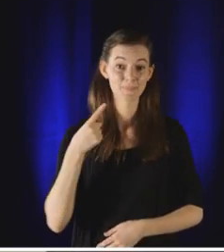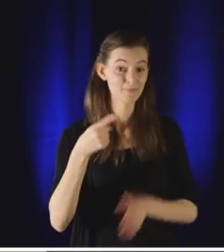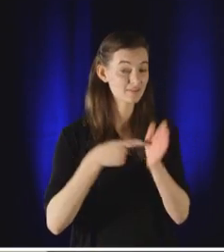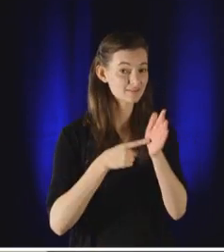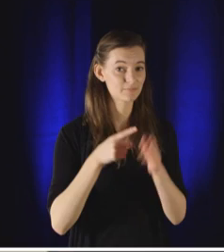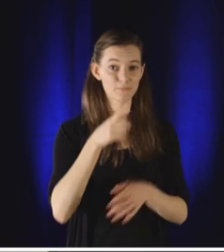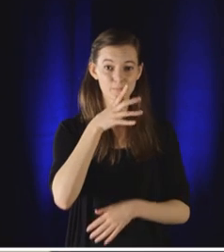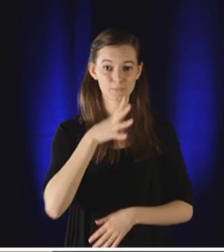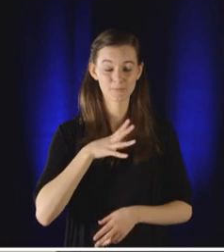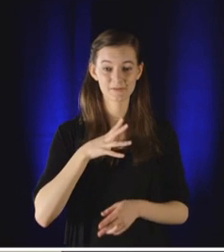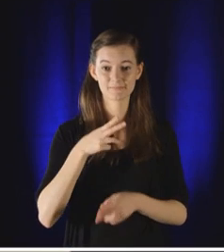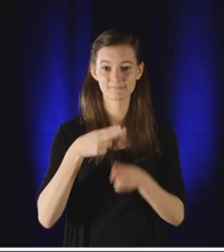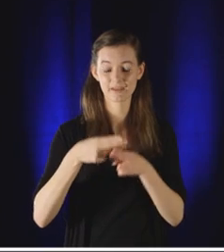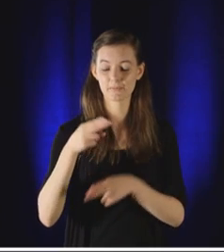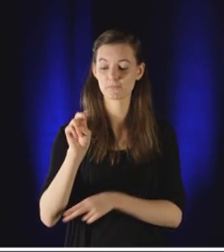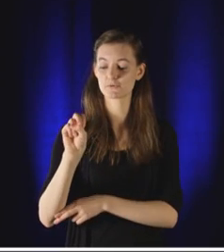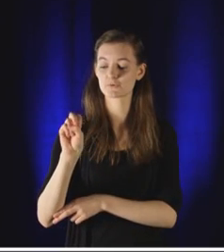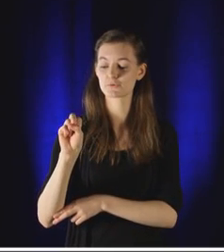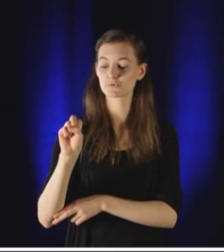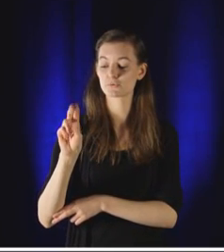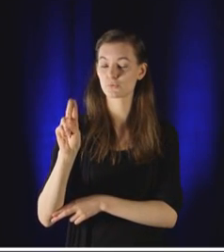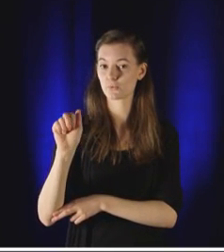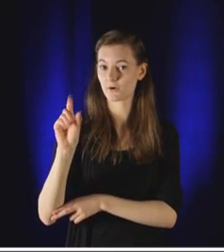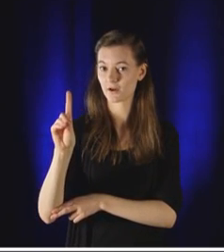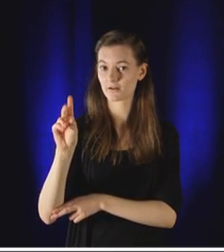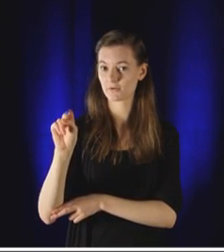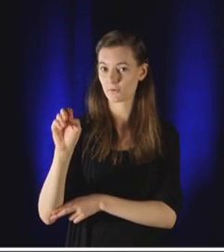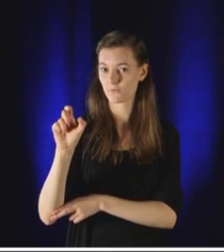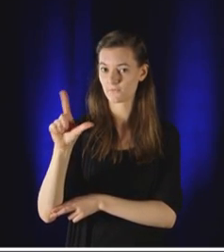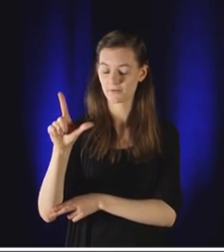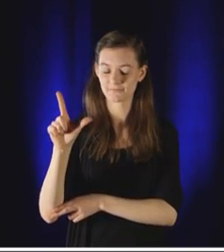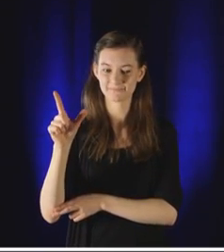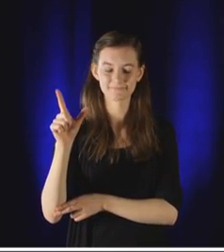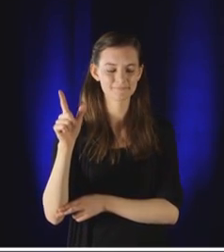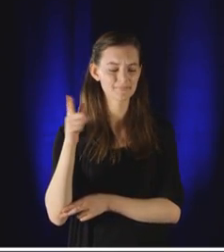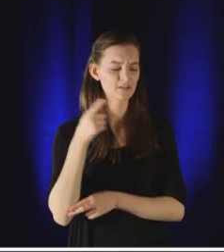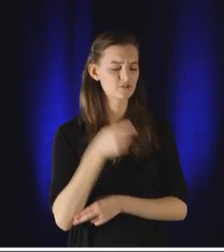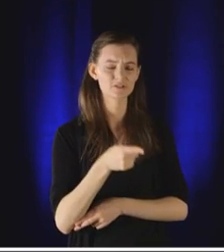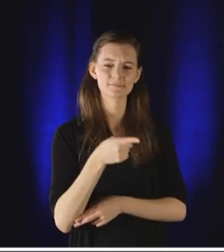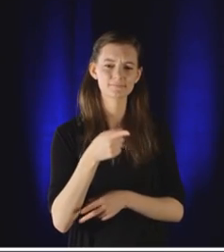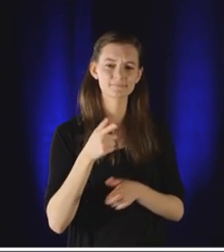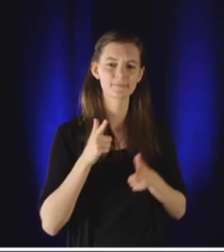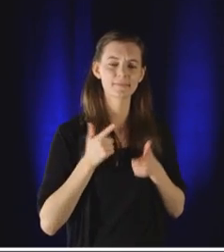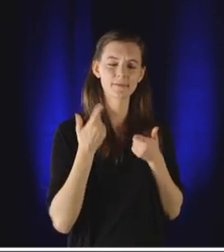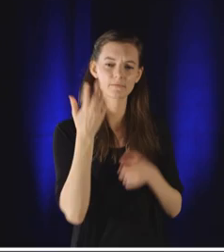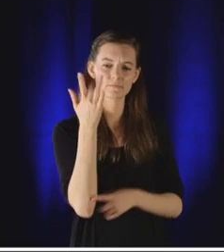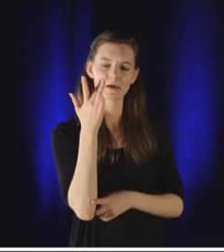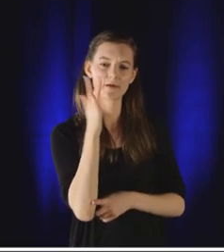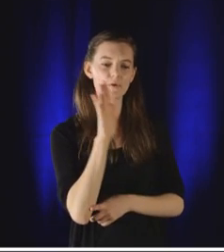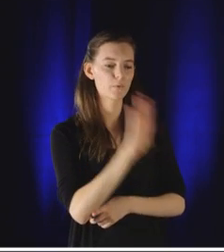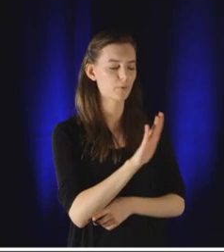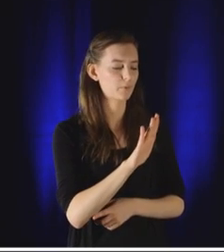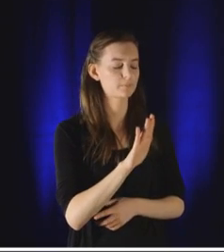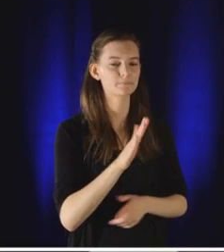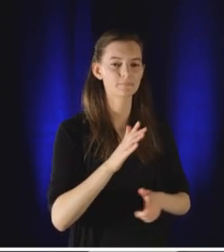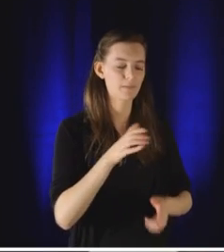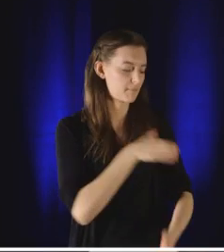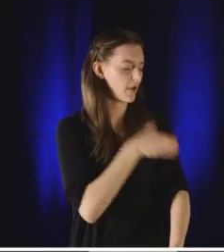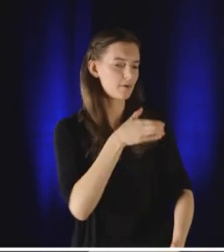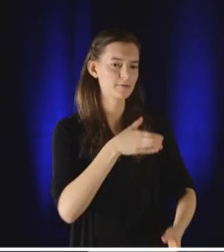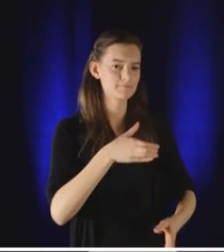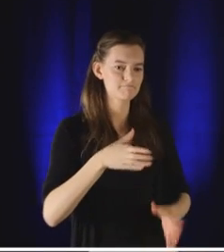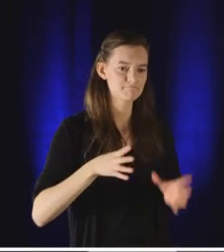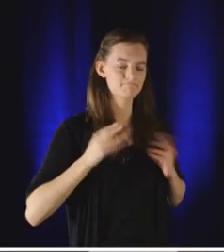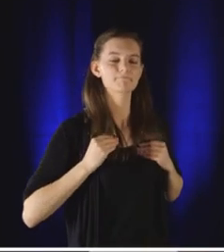One of them is Swad Nofal. I believe she lived because she knew how to use her own power. She